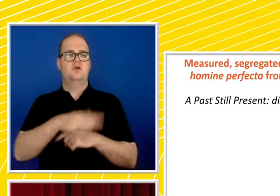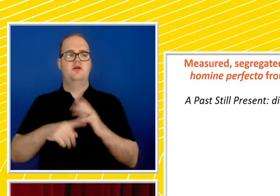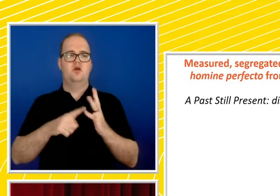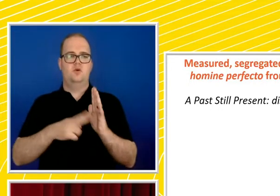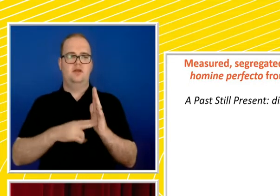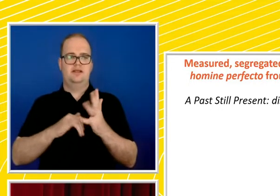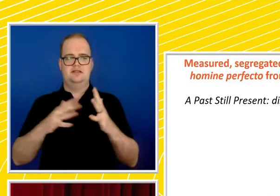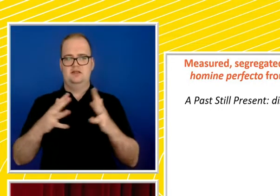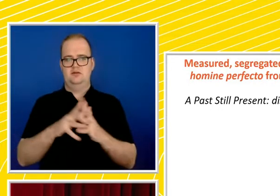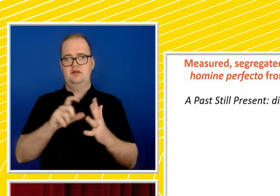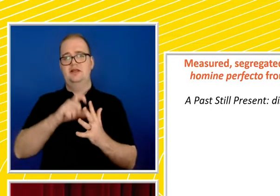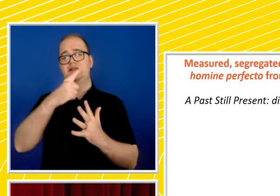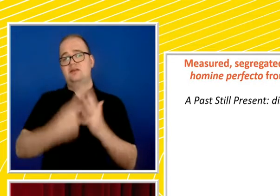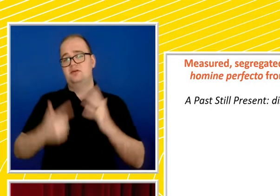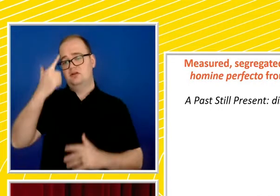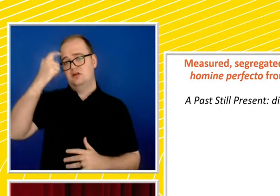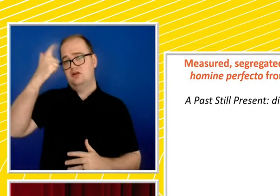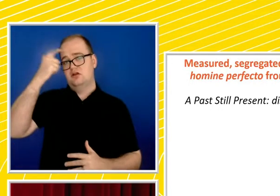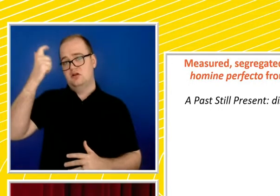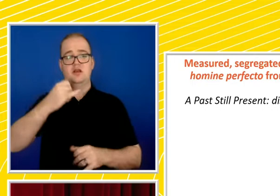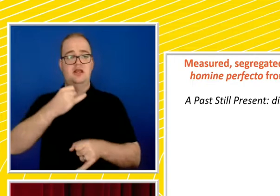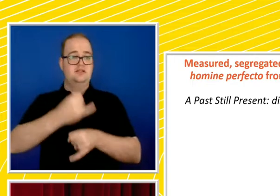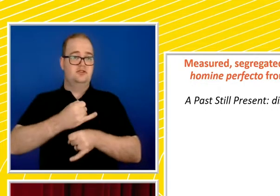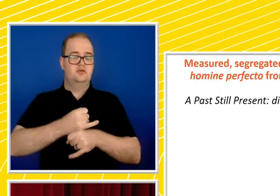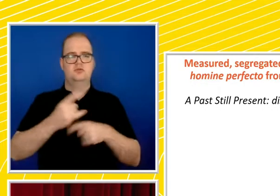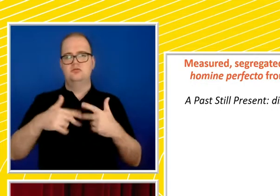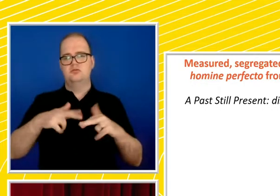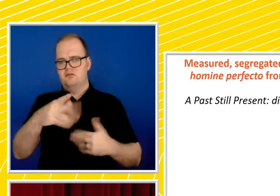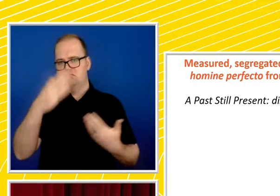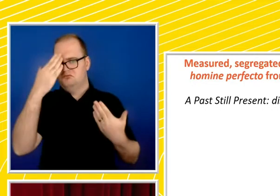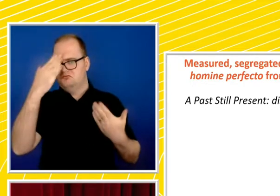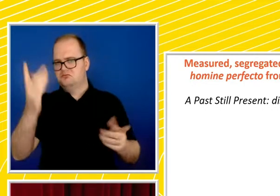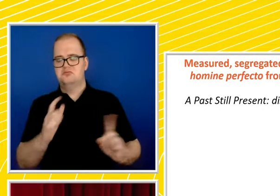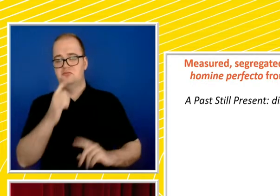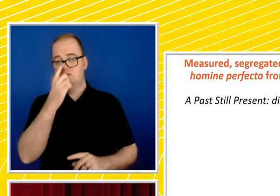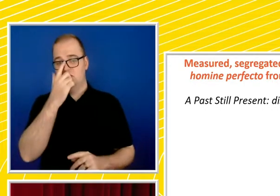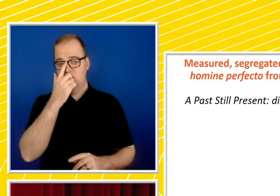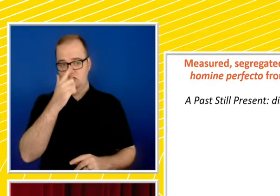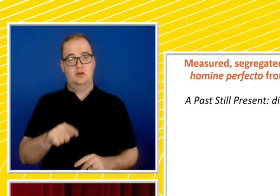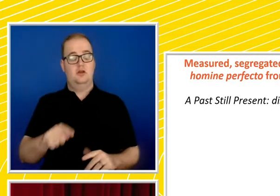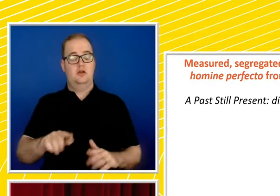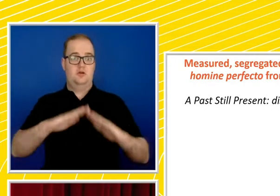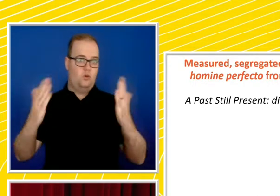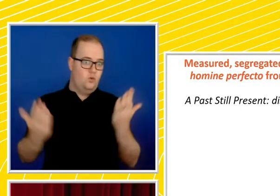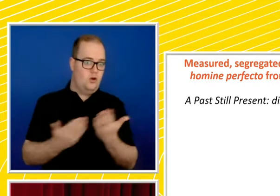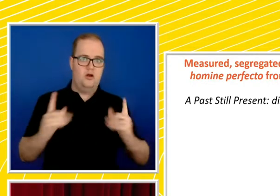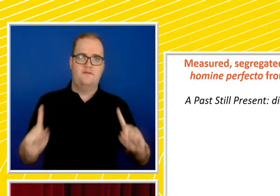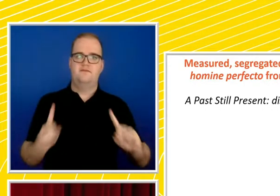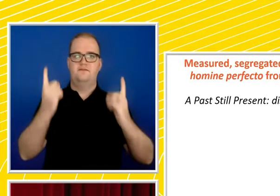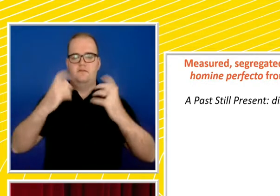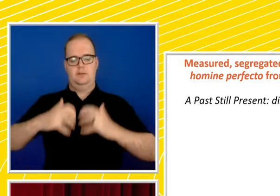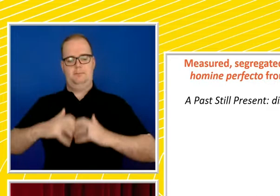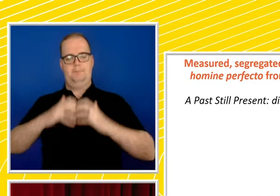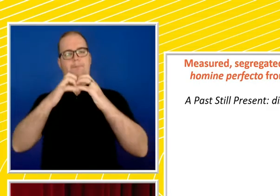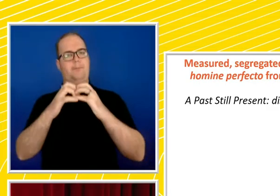Innovation Institute, for those of you not familiar with it. It is a world-first initiative focusing on disability research,